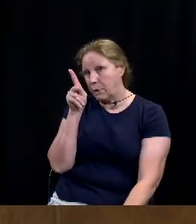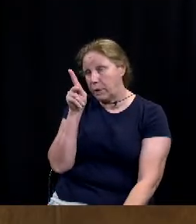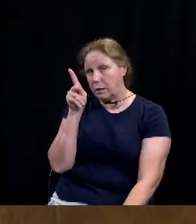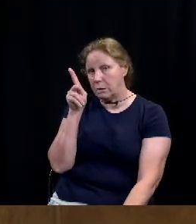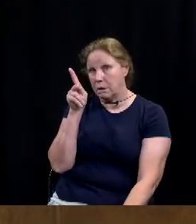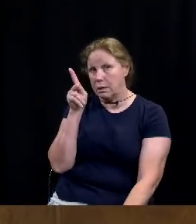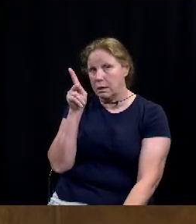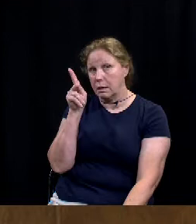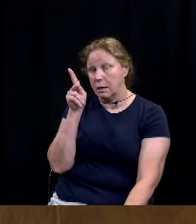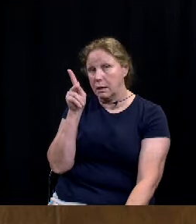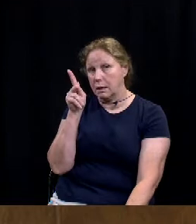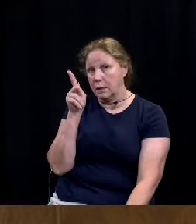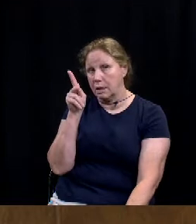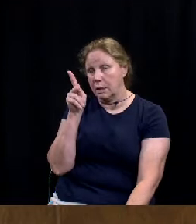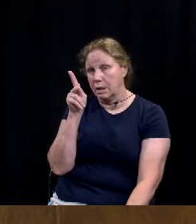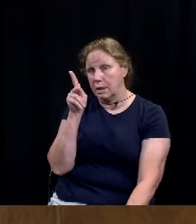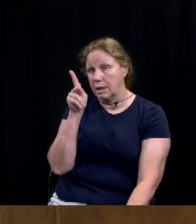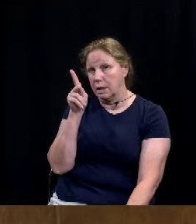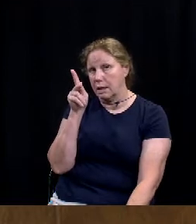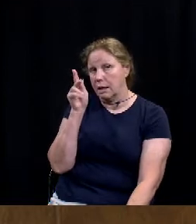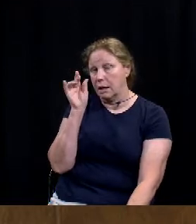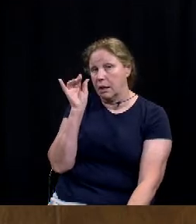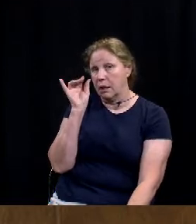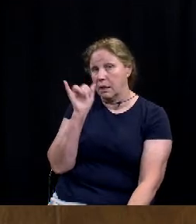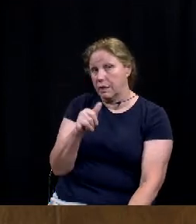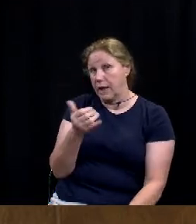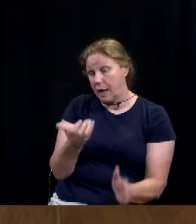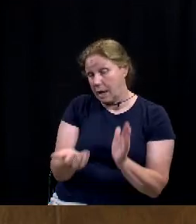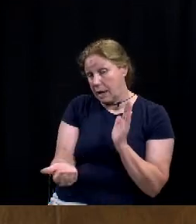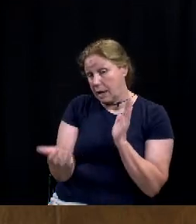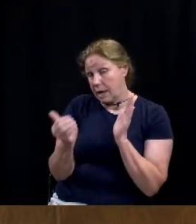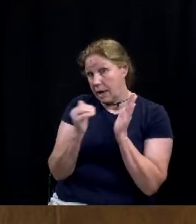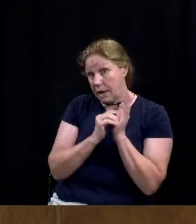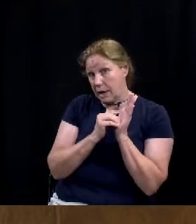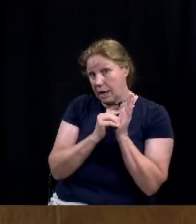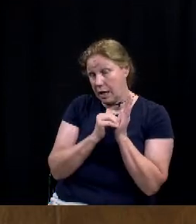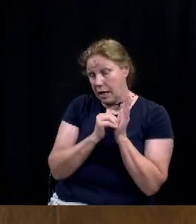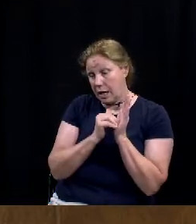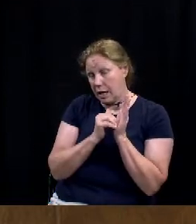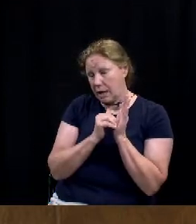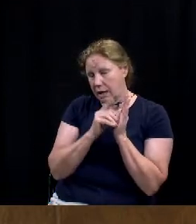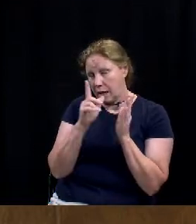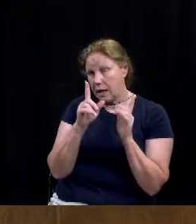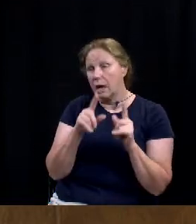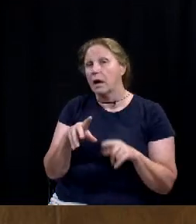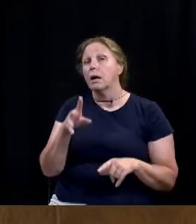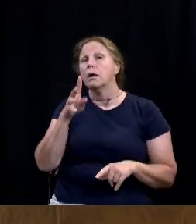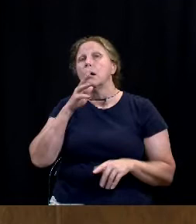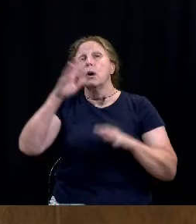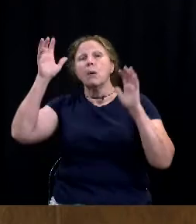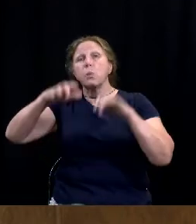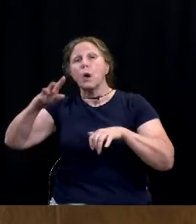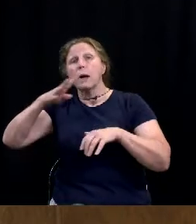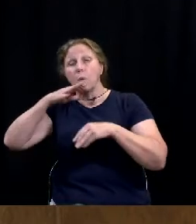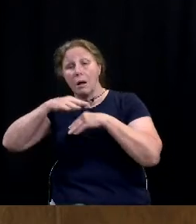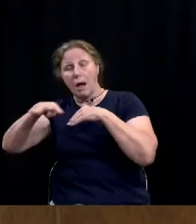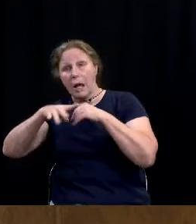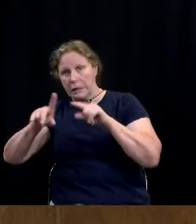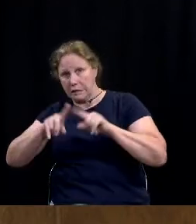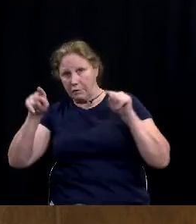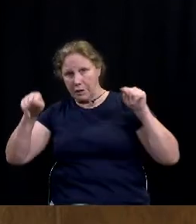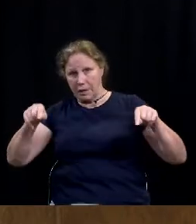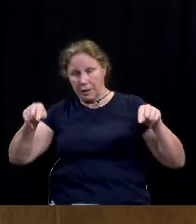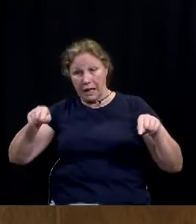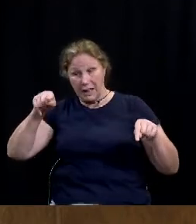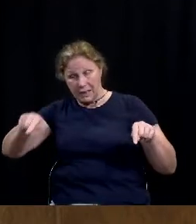So, and this again, the way this one's different from the stormwater, stormwater is just, it's going to be another utility fee.